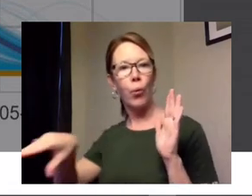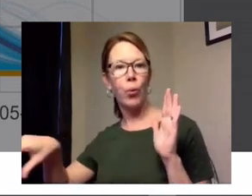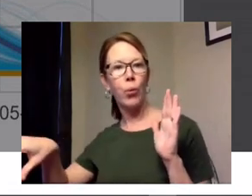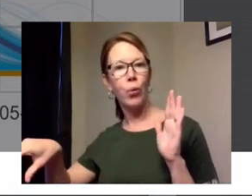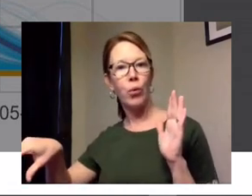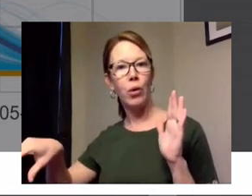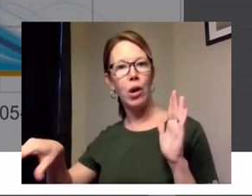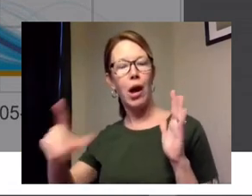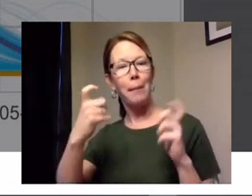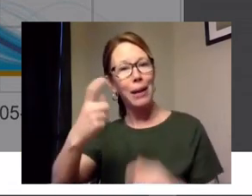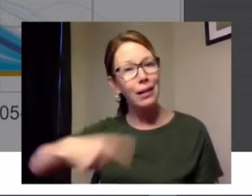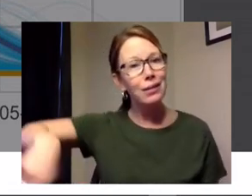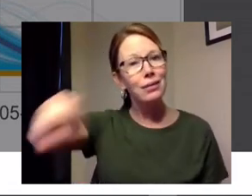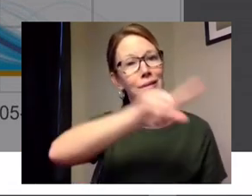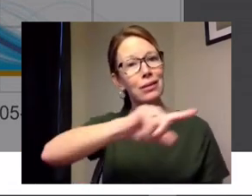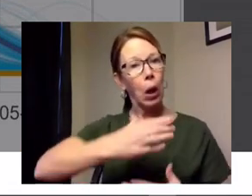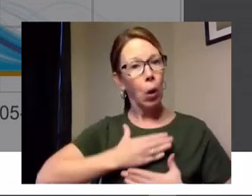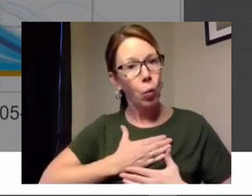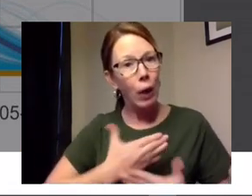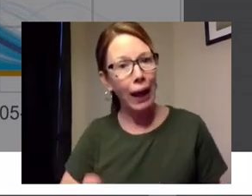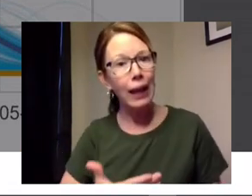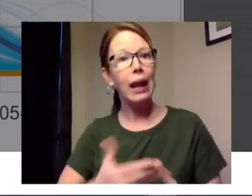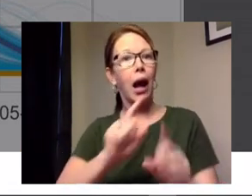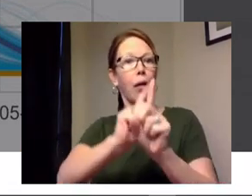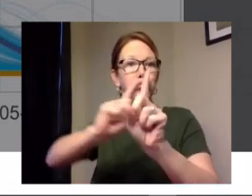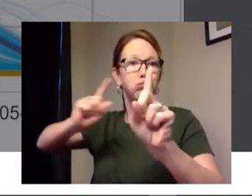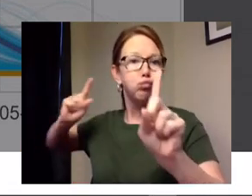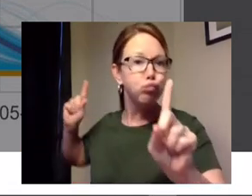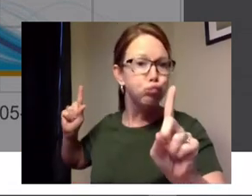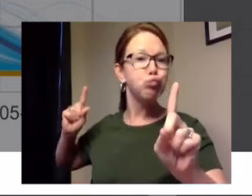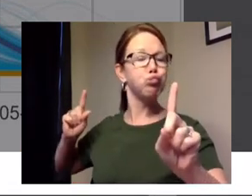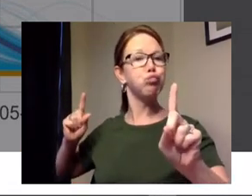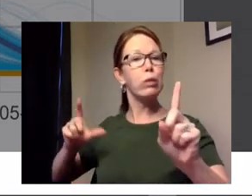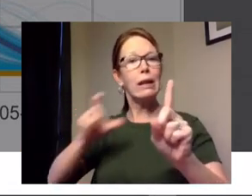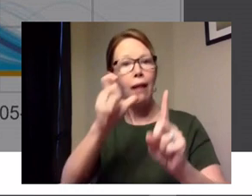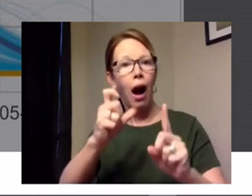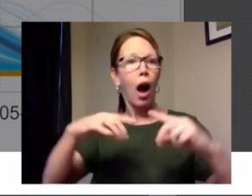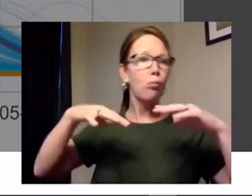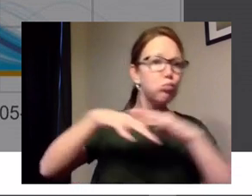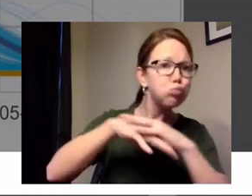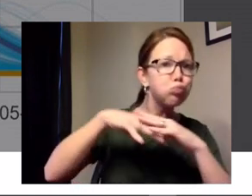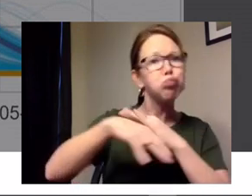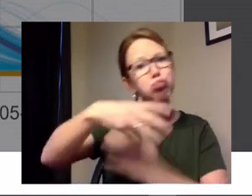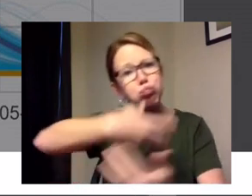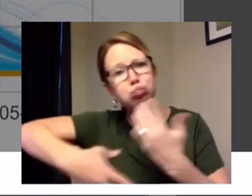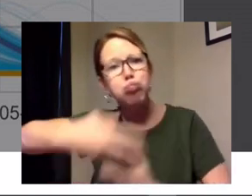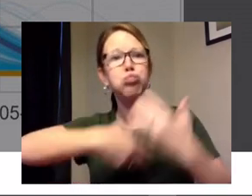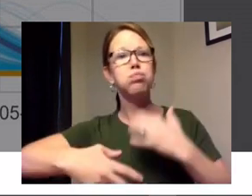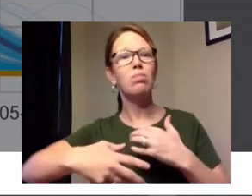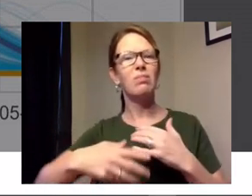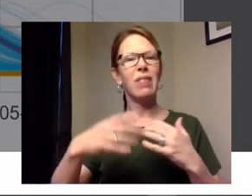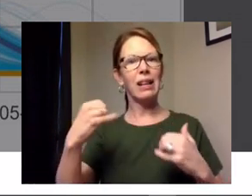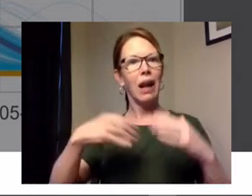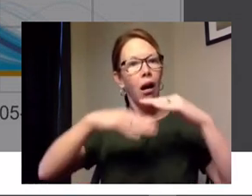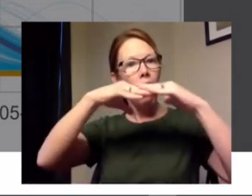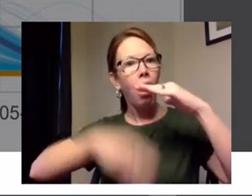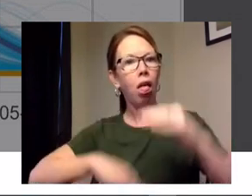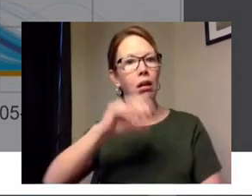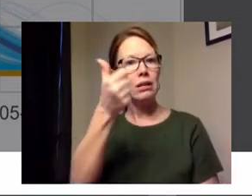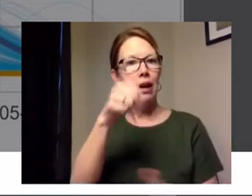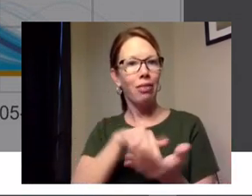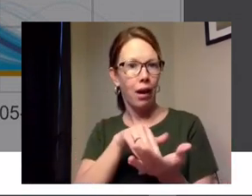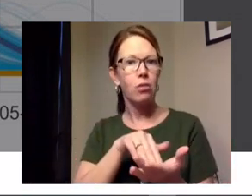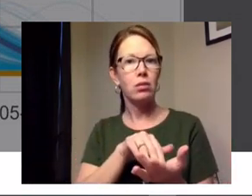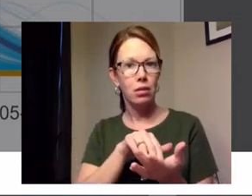mitigation that includes continued distancing um is so much lower under 10 000 and this is